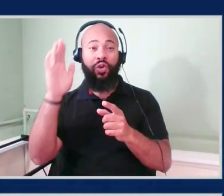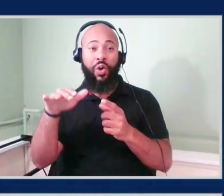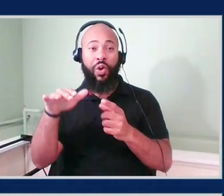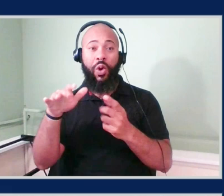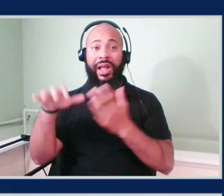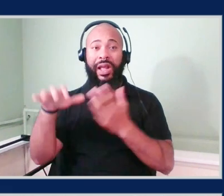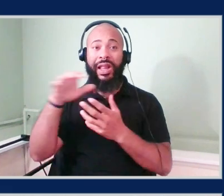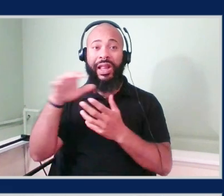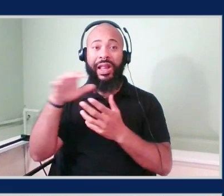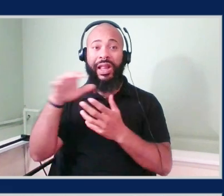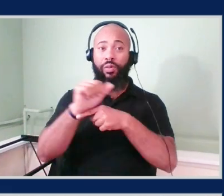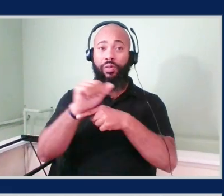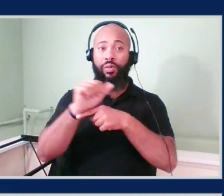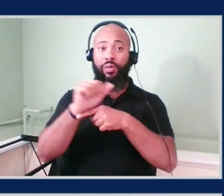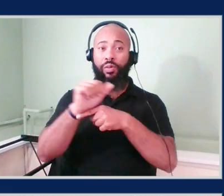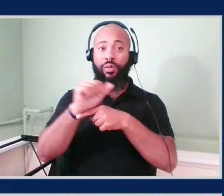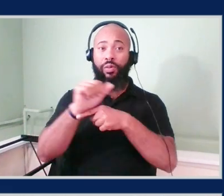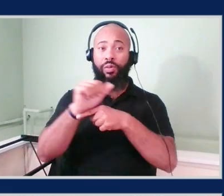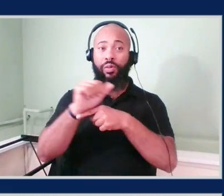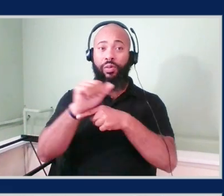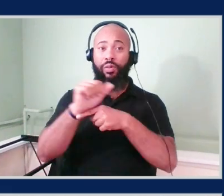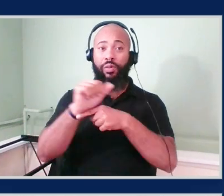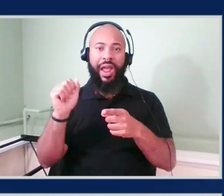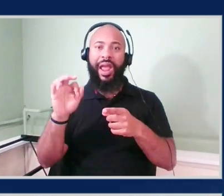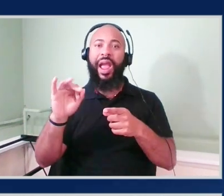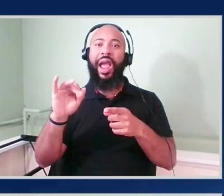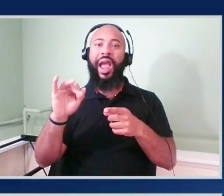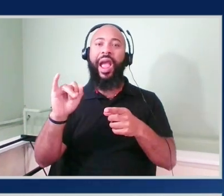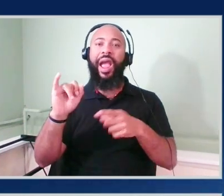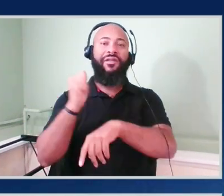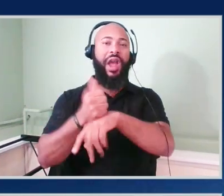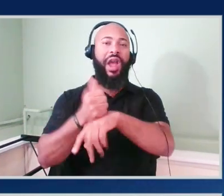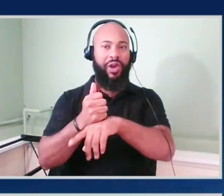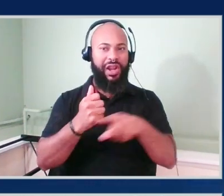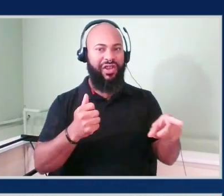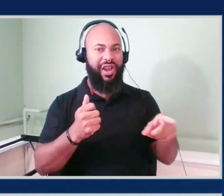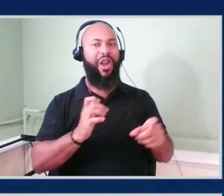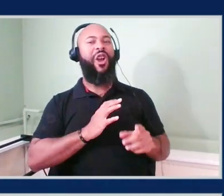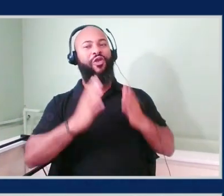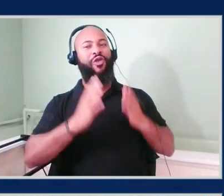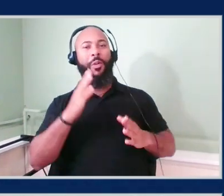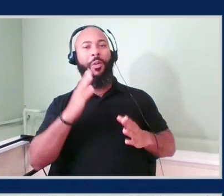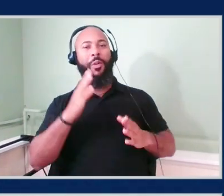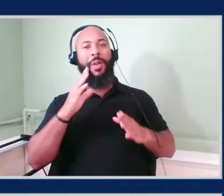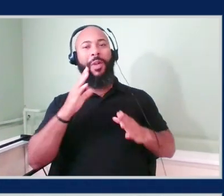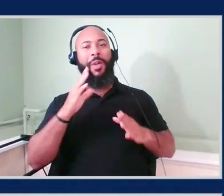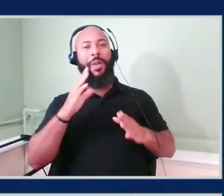foundation or practitioner. Build autonomous robots take over the world. Not there yet.